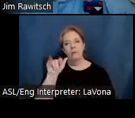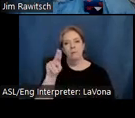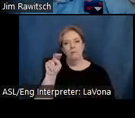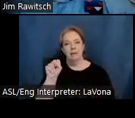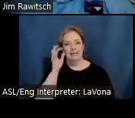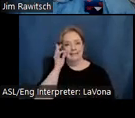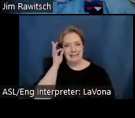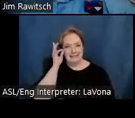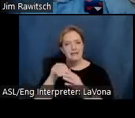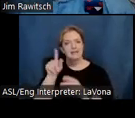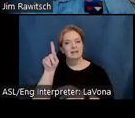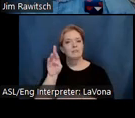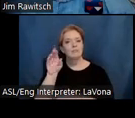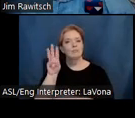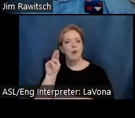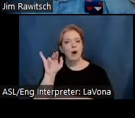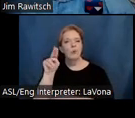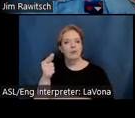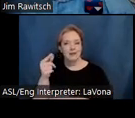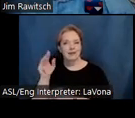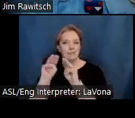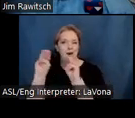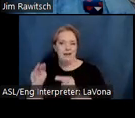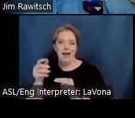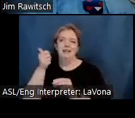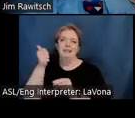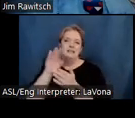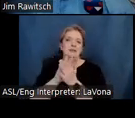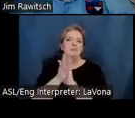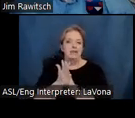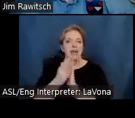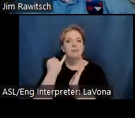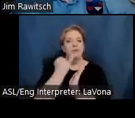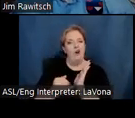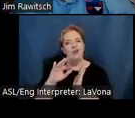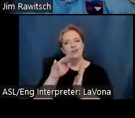arts and crafts marketing specialist, expanding her experience in the selling of art.